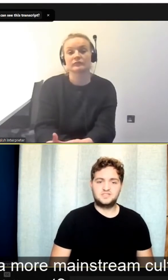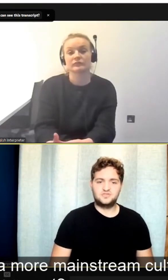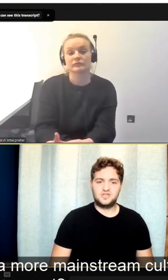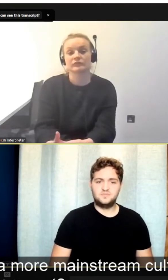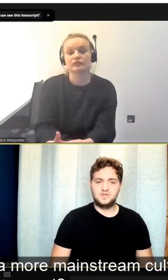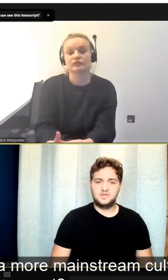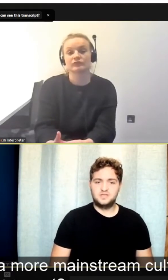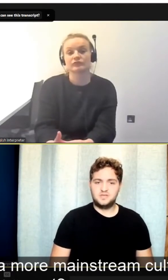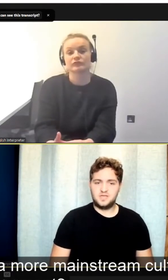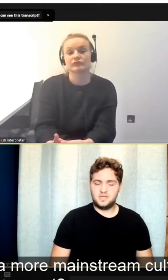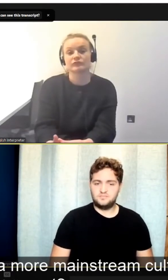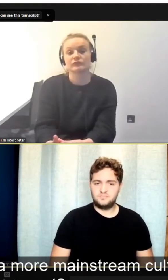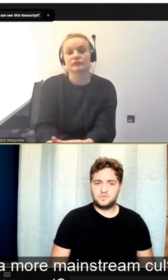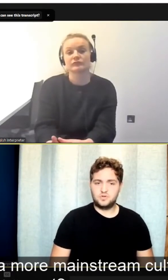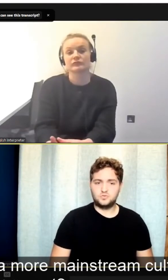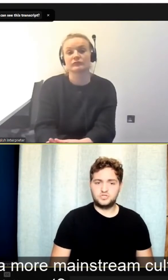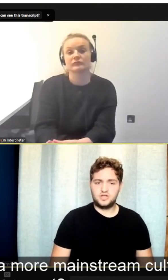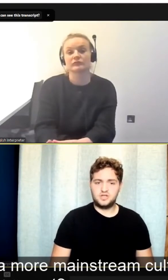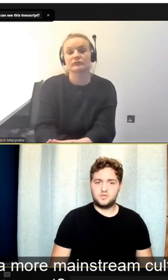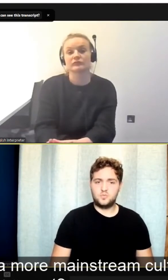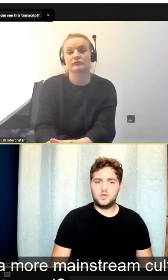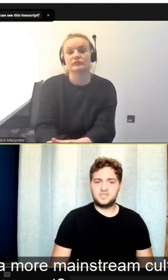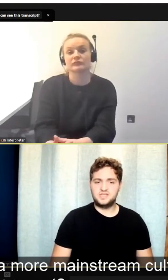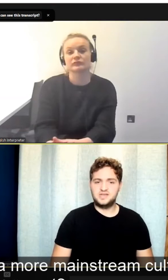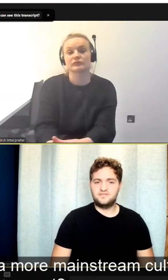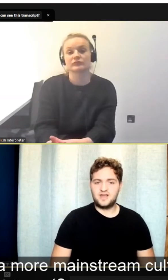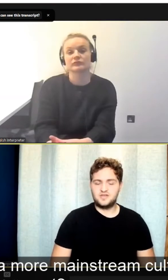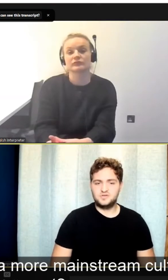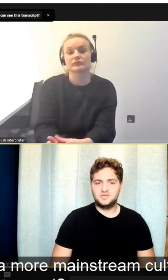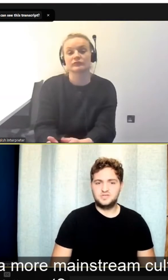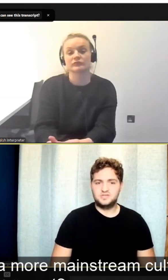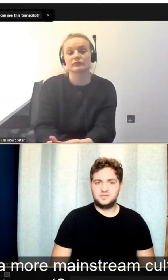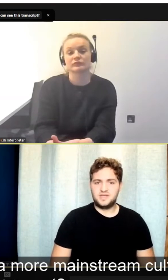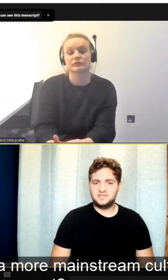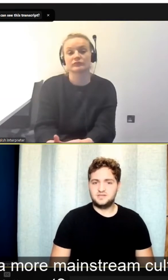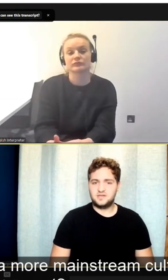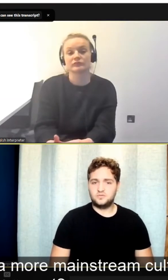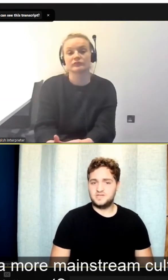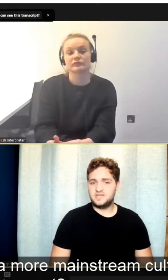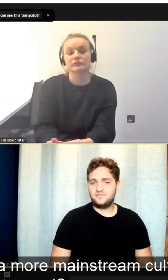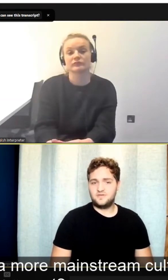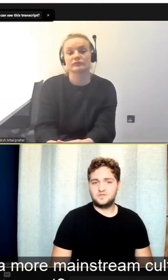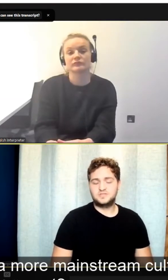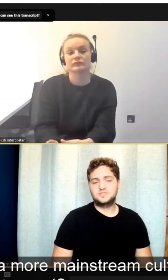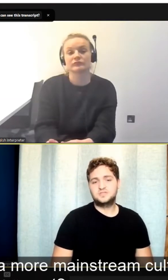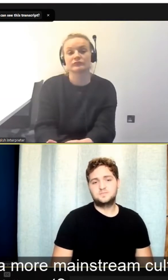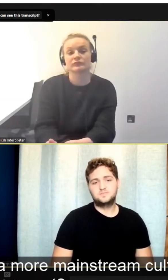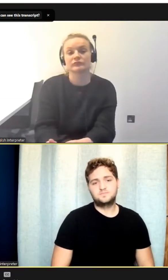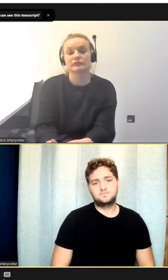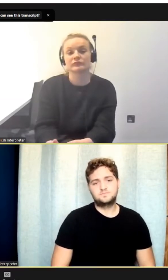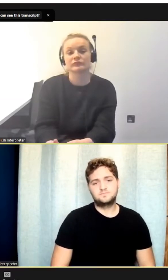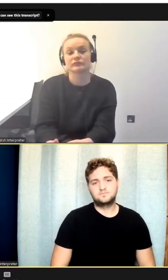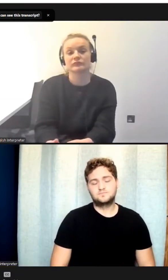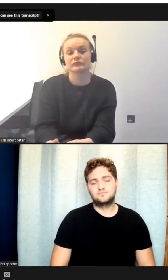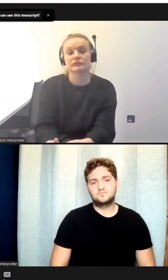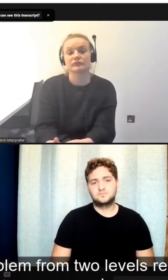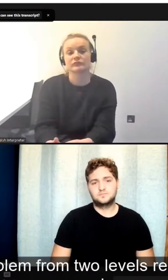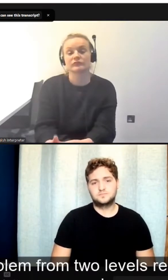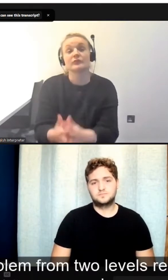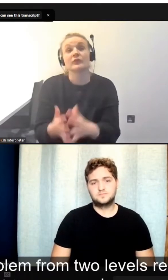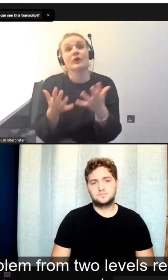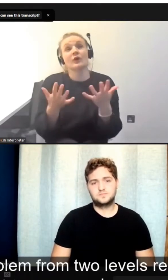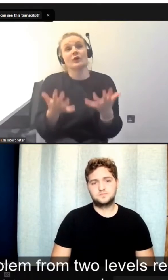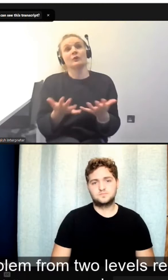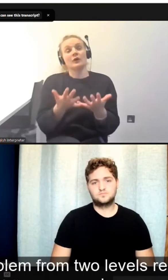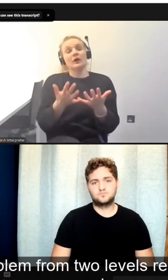a more mainstream culture, and working in an environment that isn't only deaf folks. Well, think